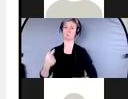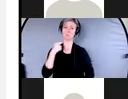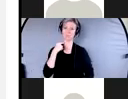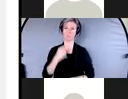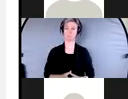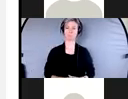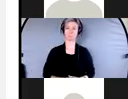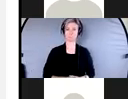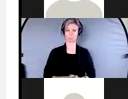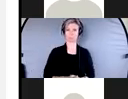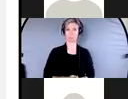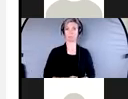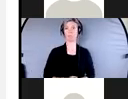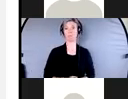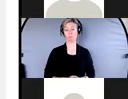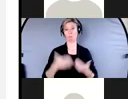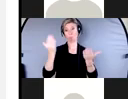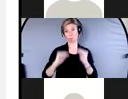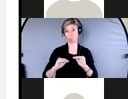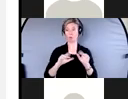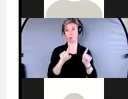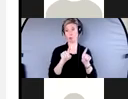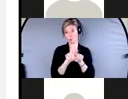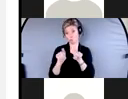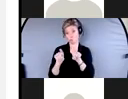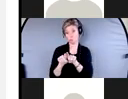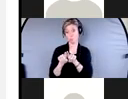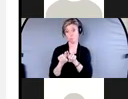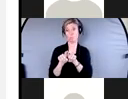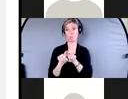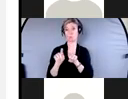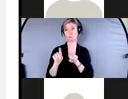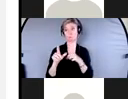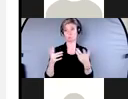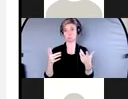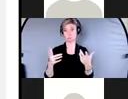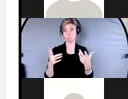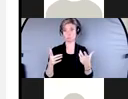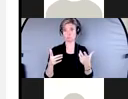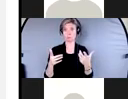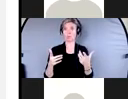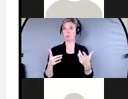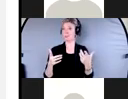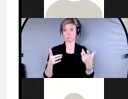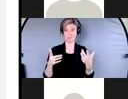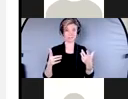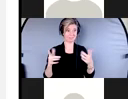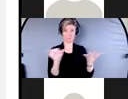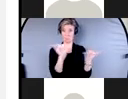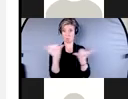People are also, again, some of these factors cross over around depression, isolation.